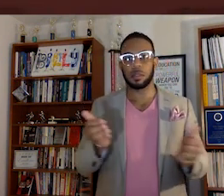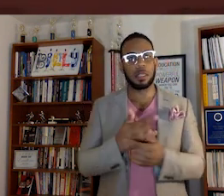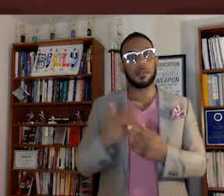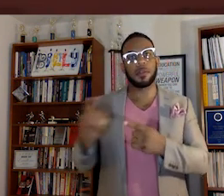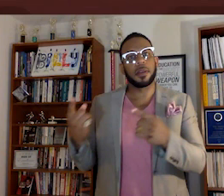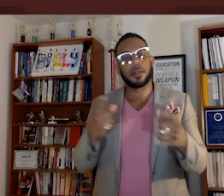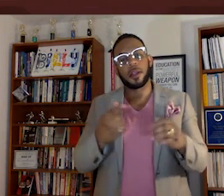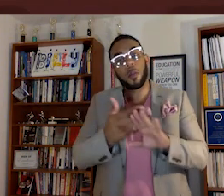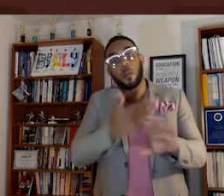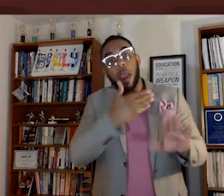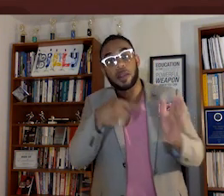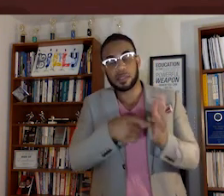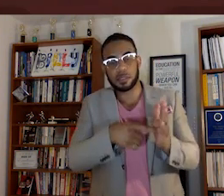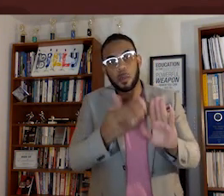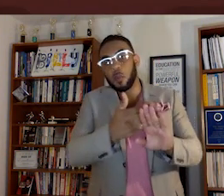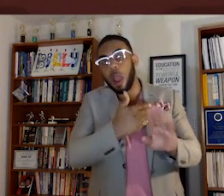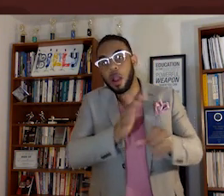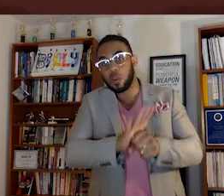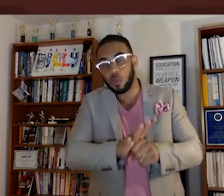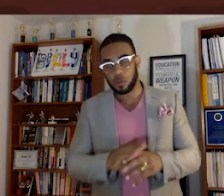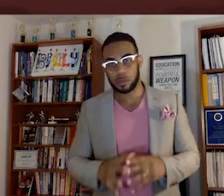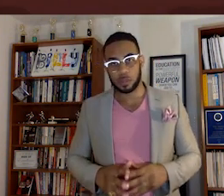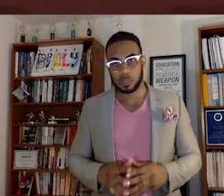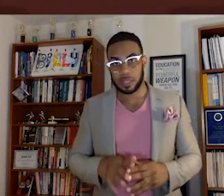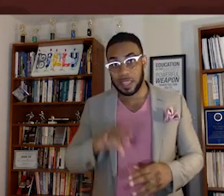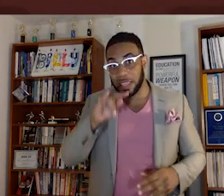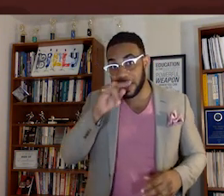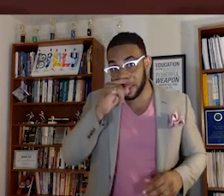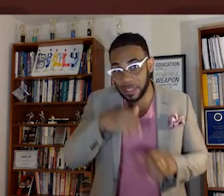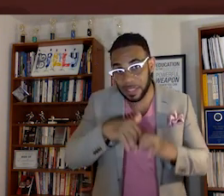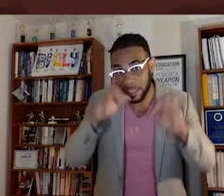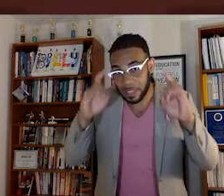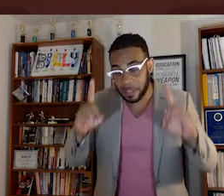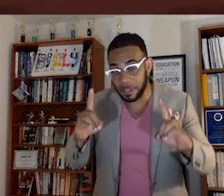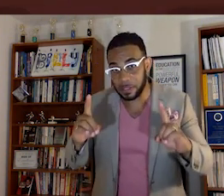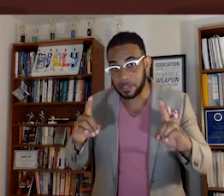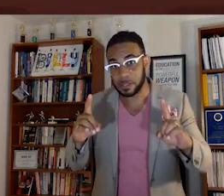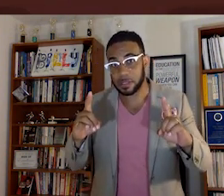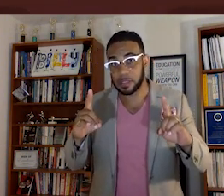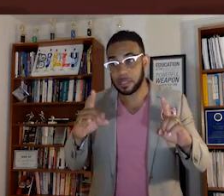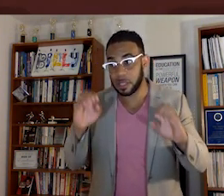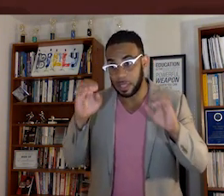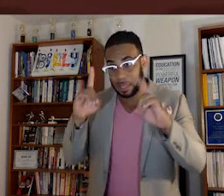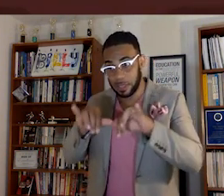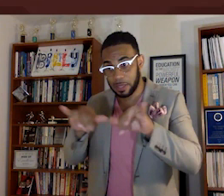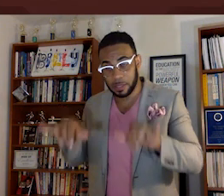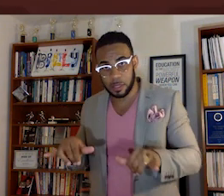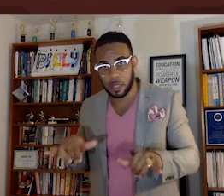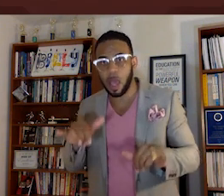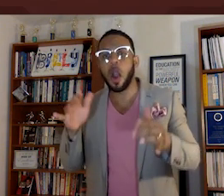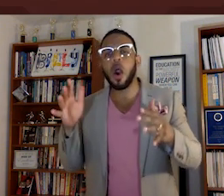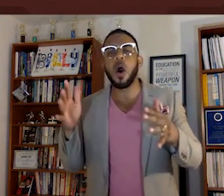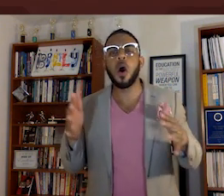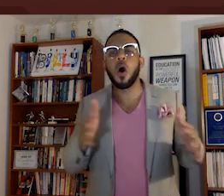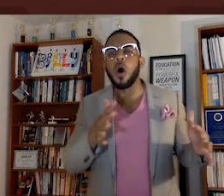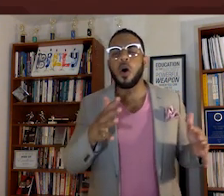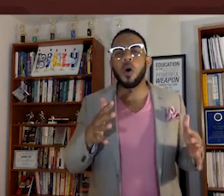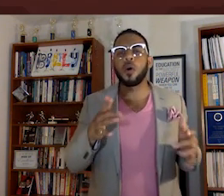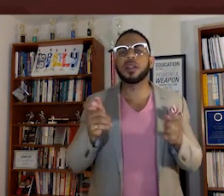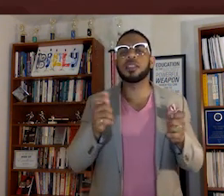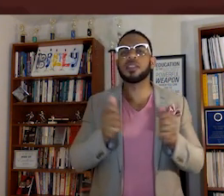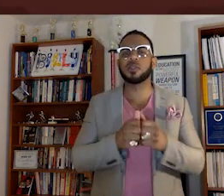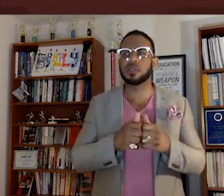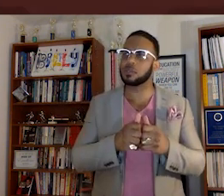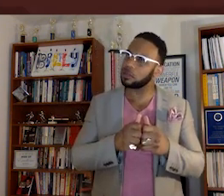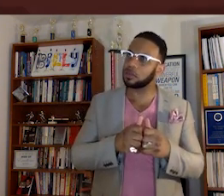that's going on prior to this prior to COVID kids in education and education system, they were already dealing